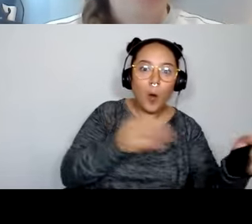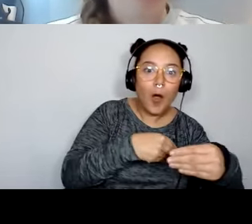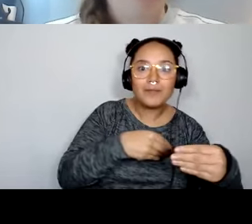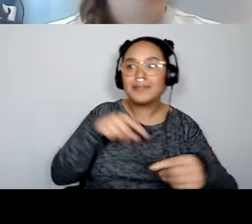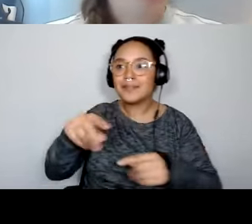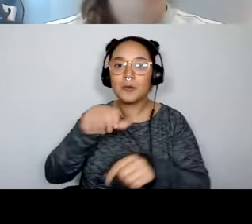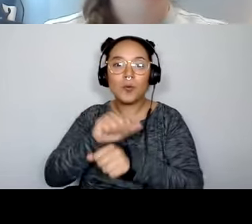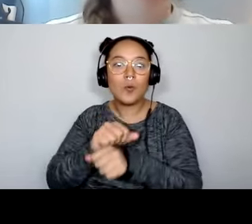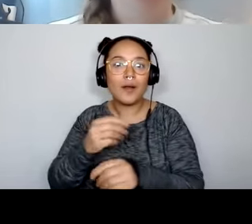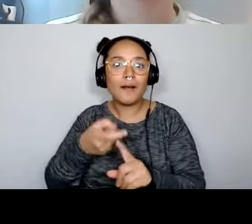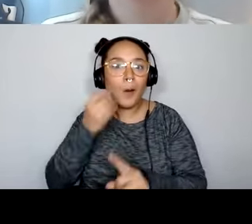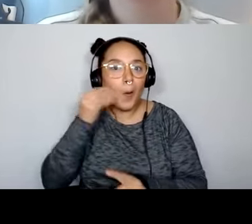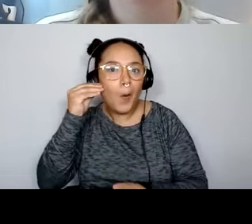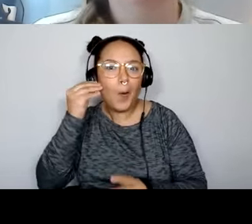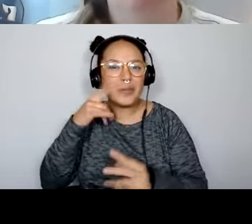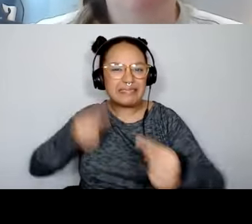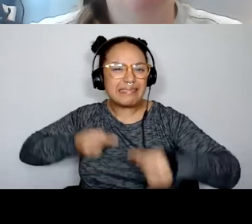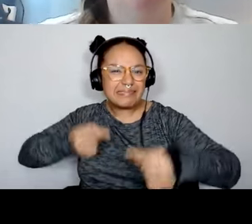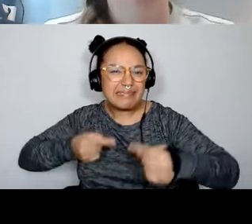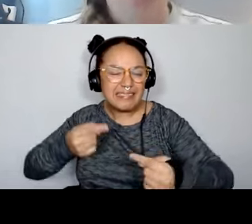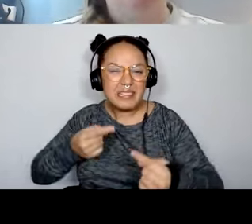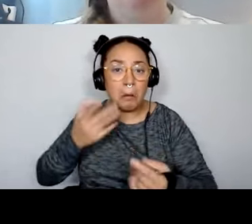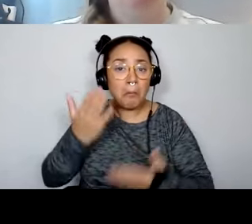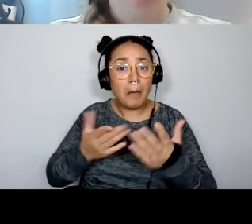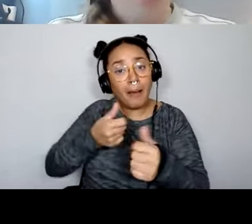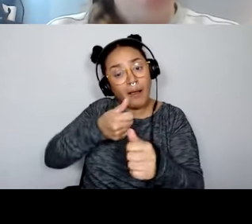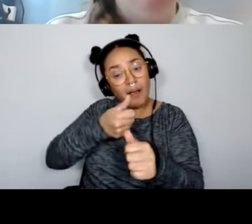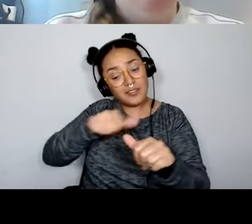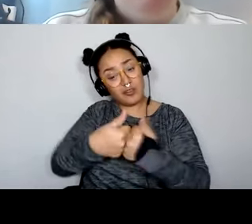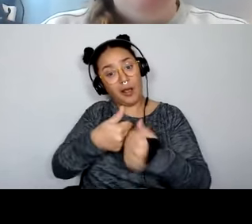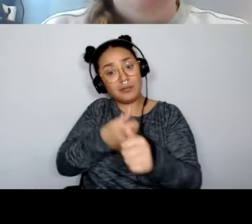specifically digital challenge, but there might be some digital solutions to your challenge.